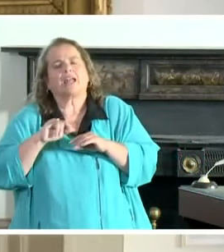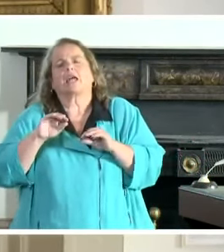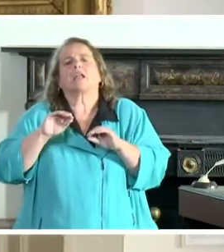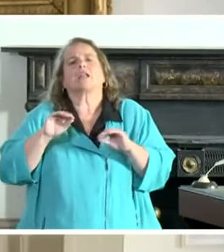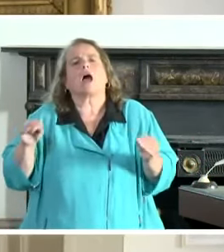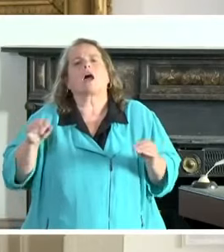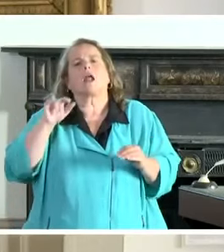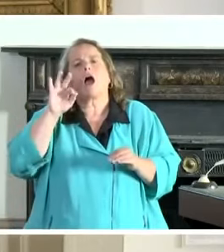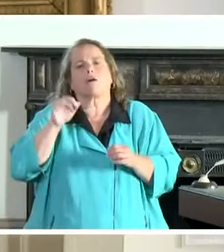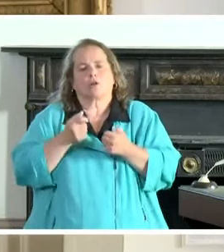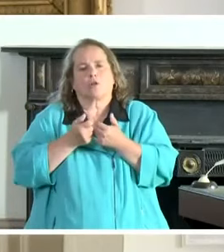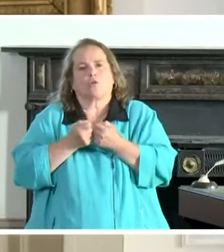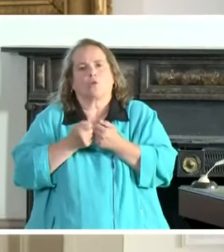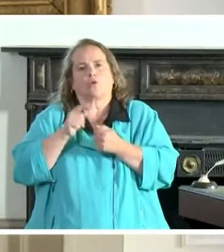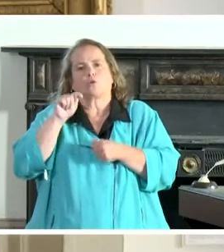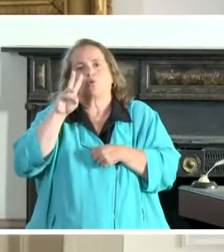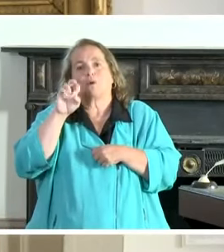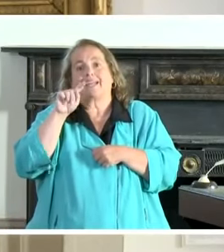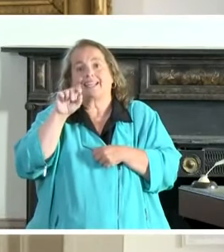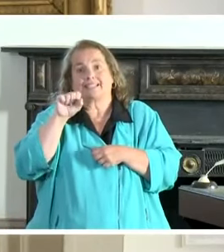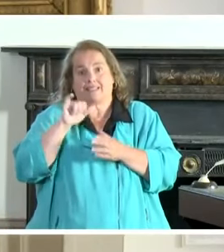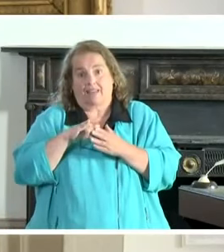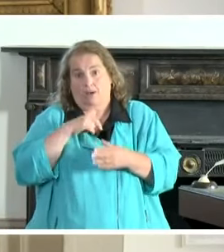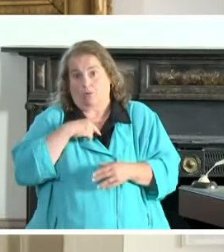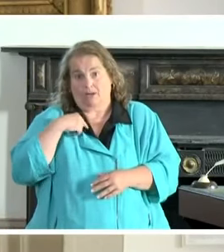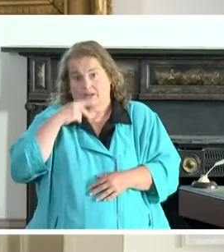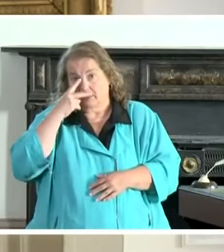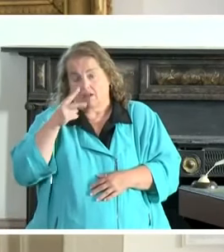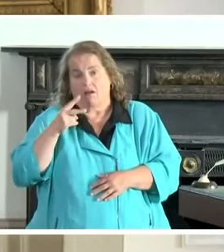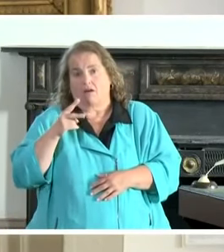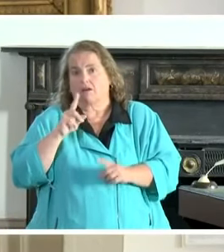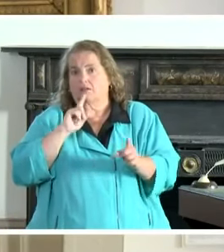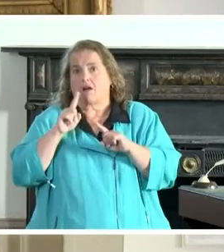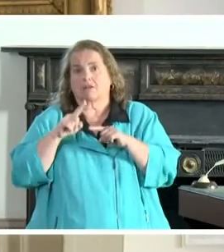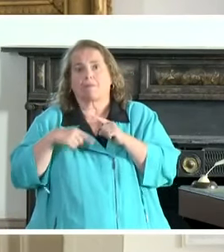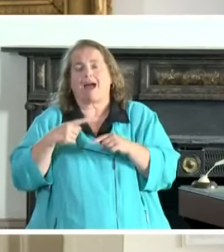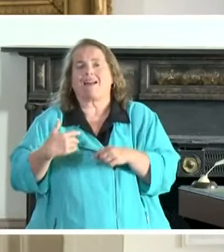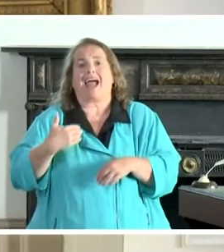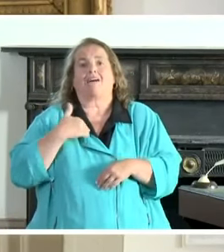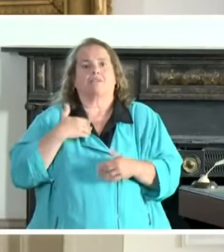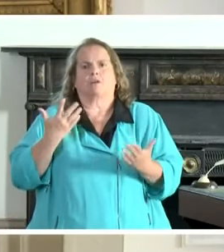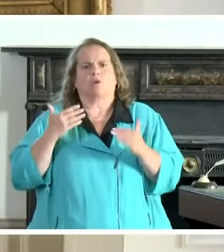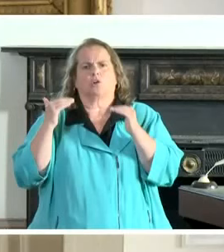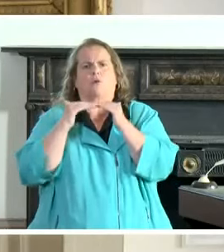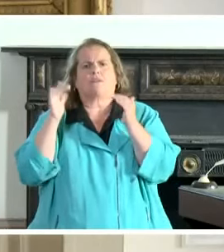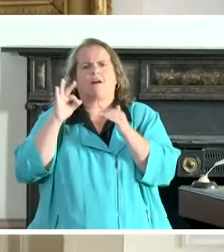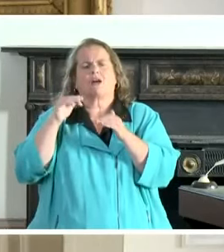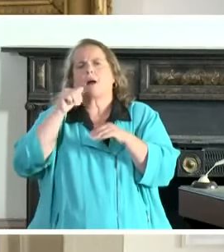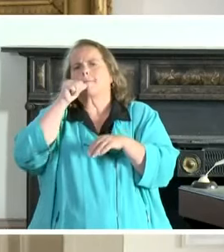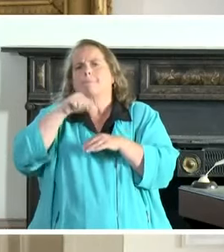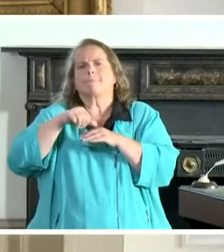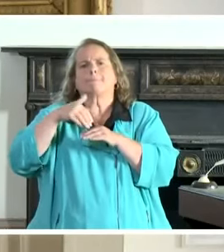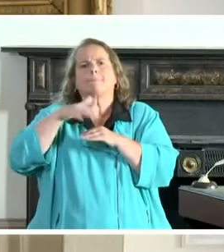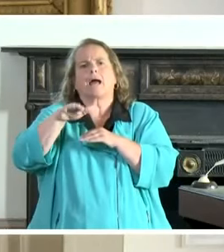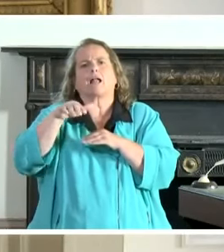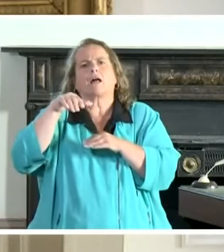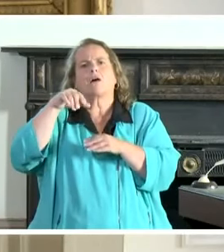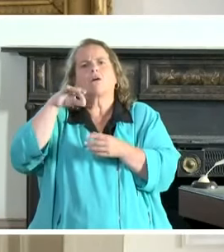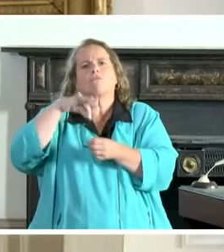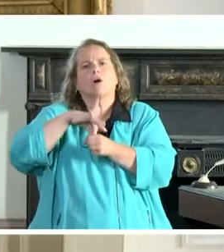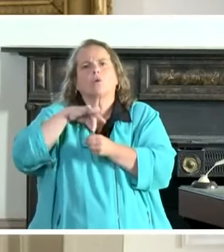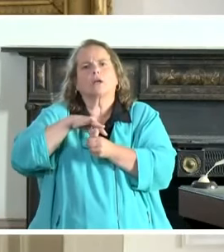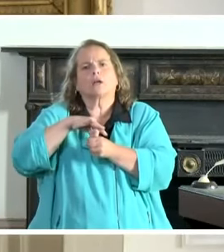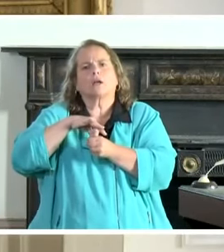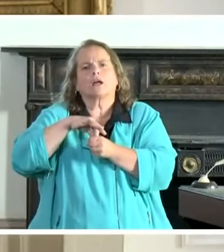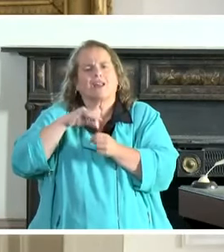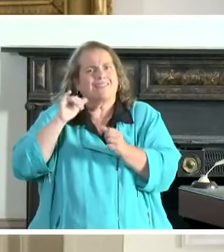the tweets that we saw talked about having what what's the equivalent of mail in voting for the first time ever. And as we see, that drove a